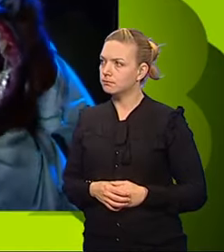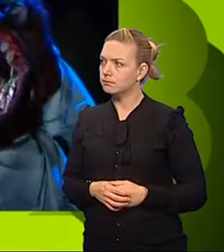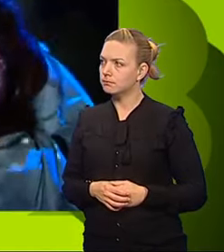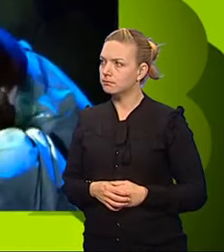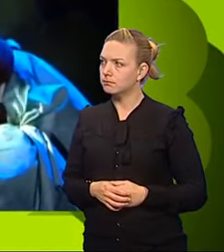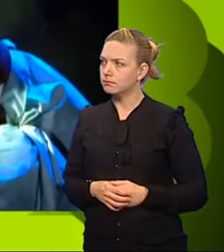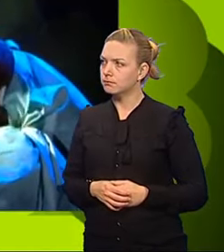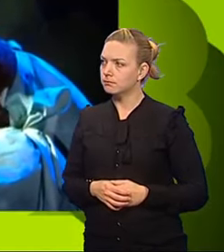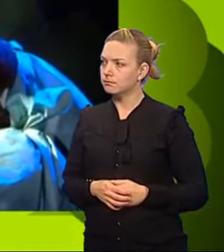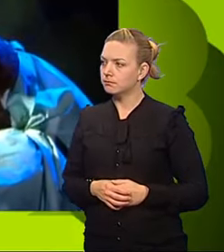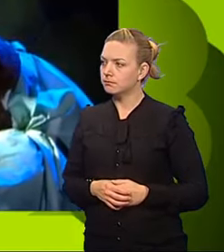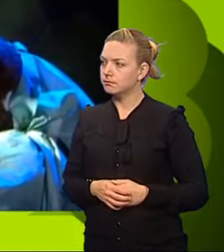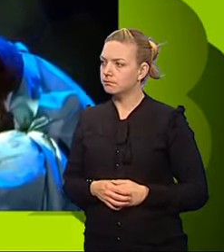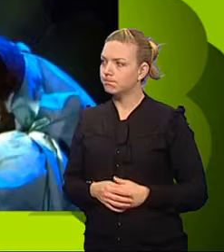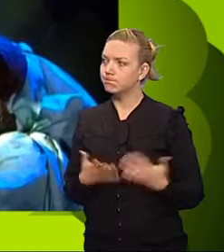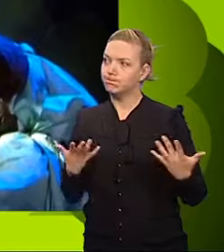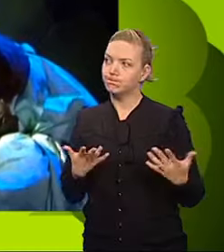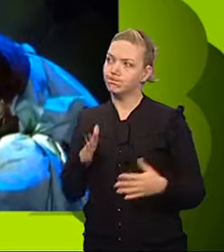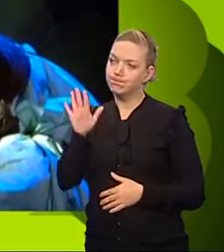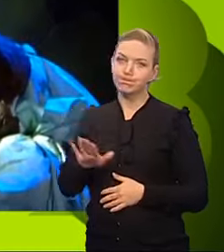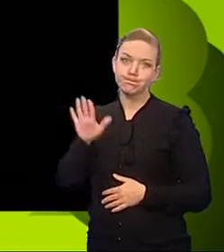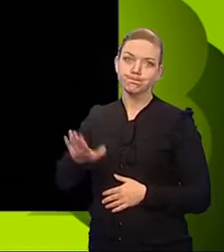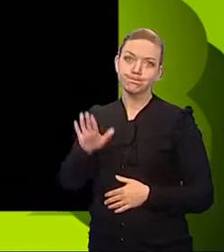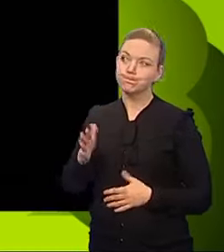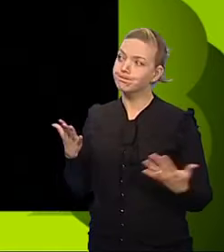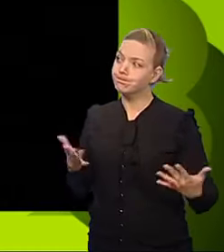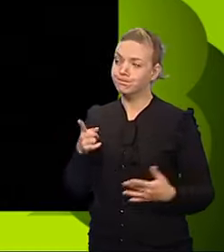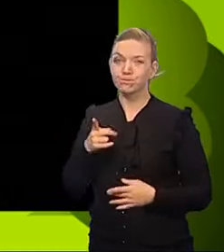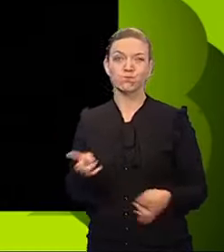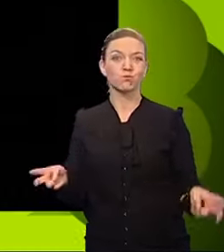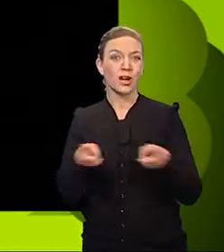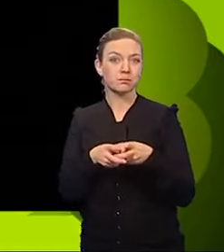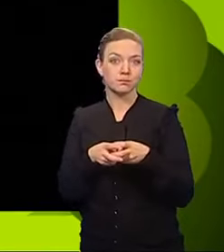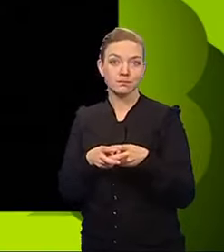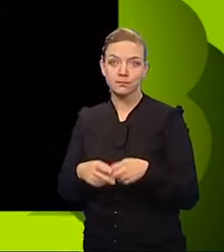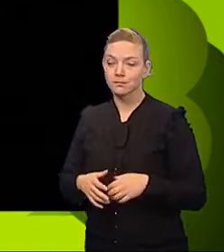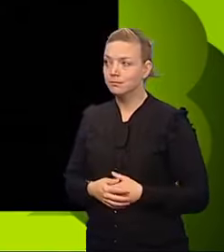Tom. You're unfortunate, Tom. You're trapped.